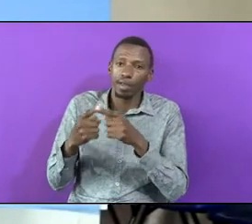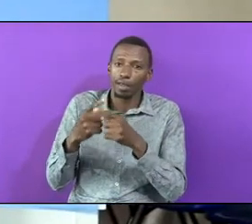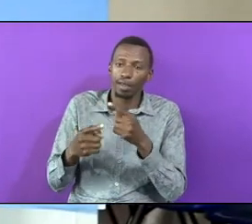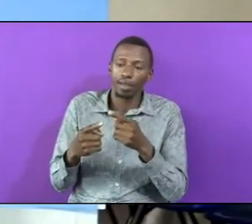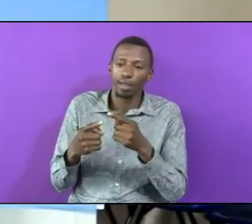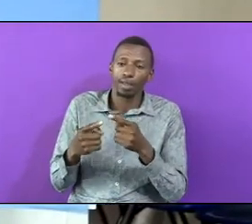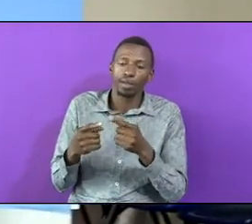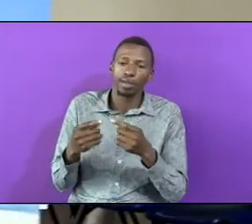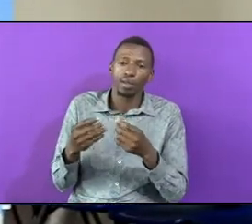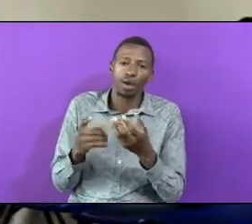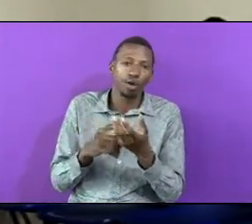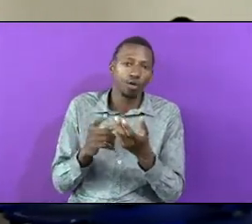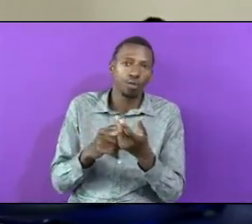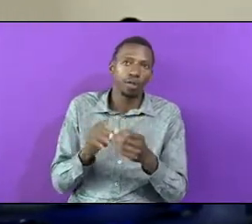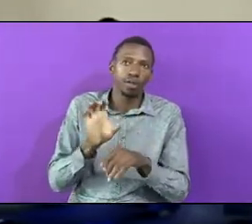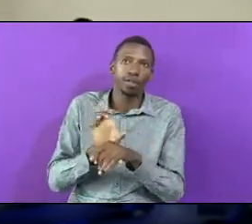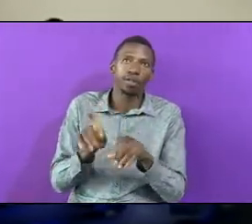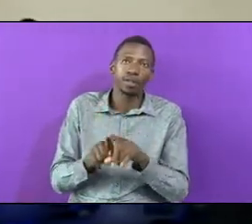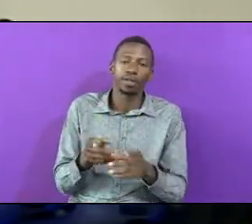Men Within Us